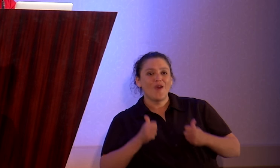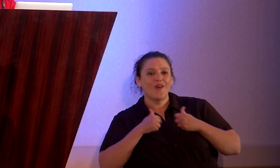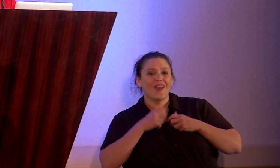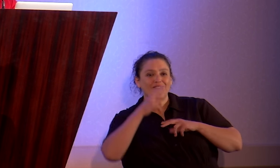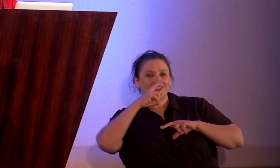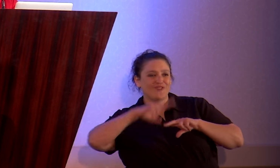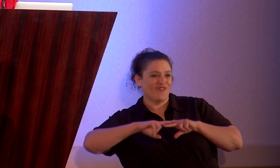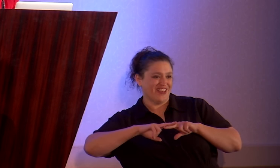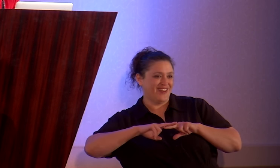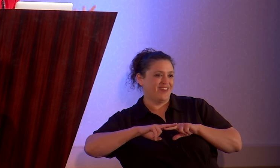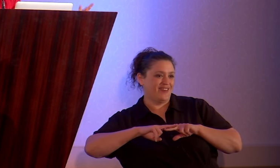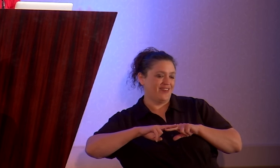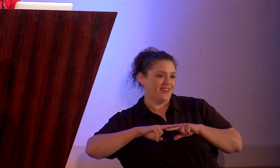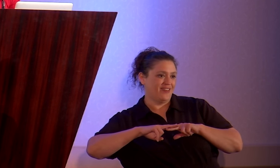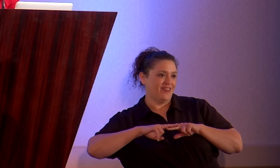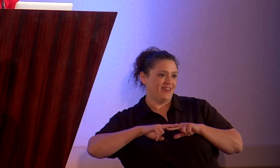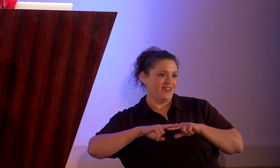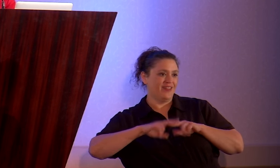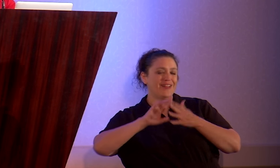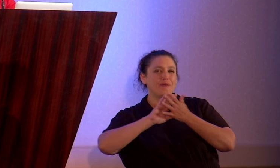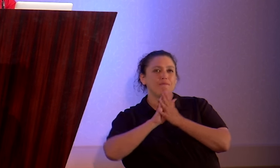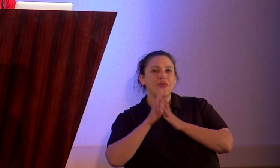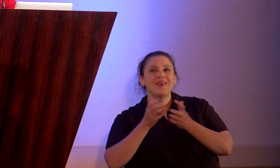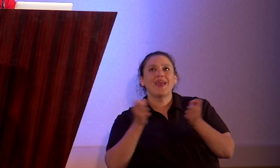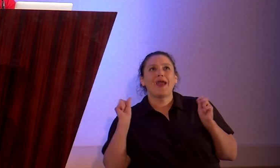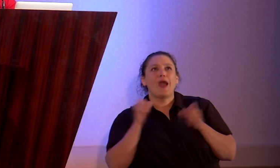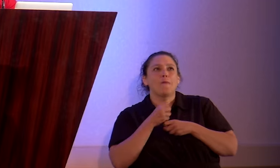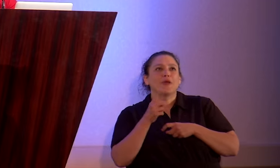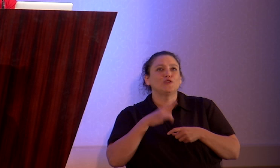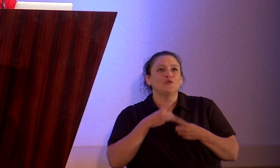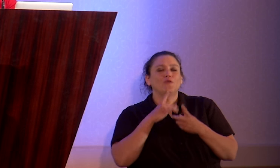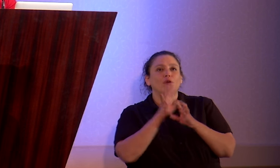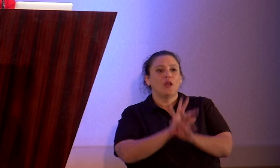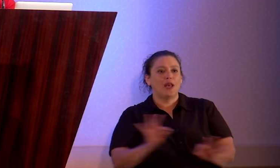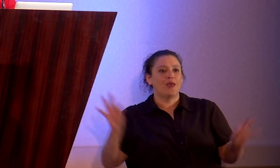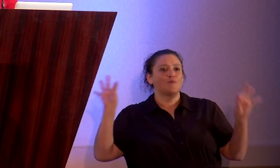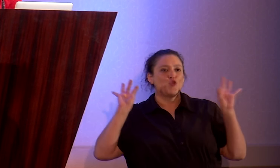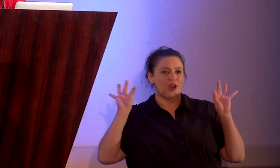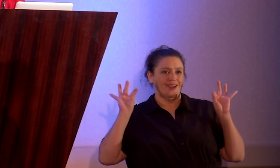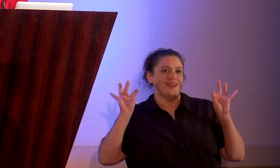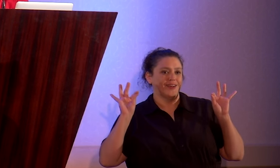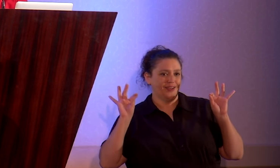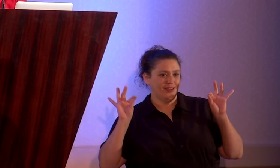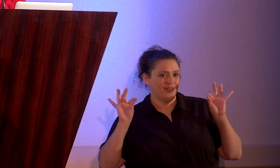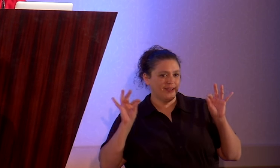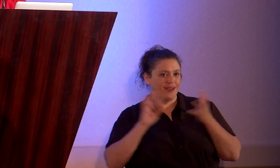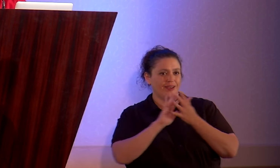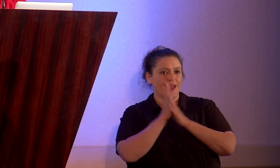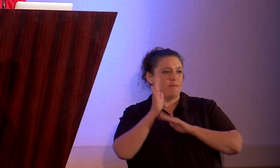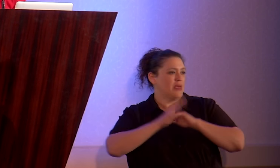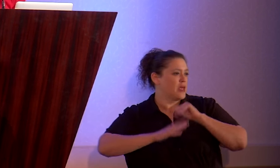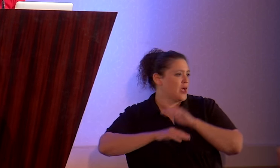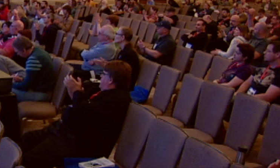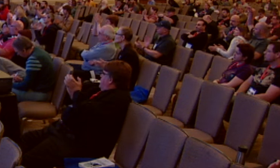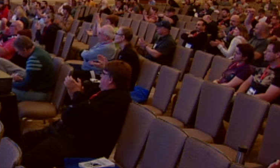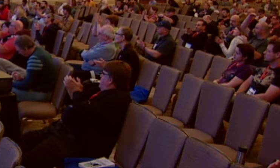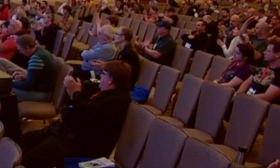fun. Being out makes you feel liberated. It makes you comfortable in your own skin.